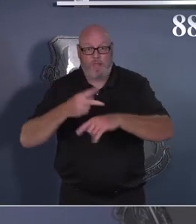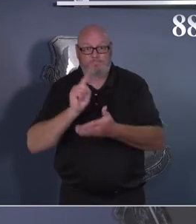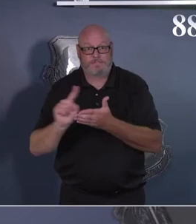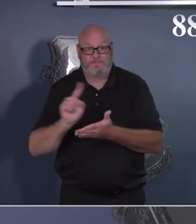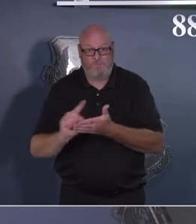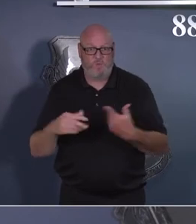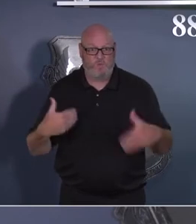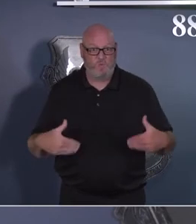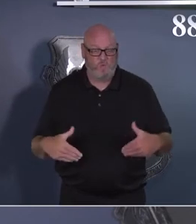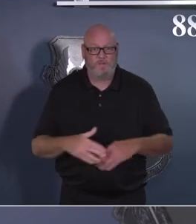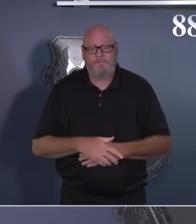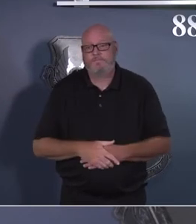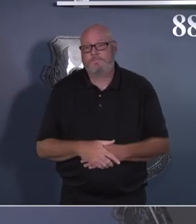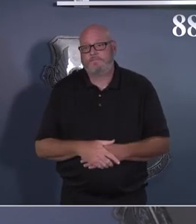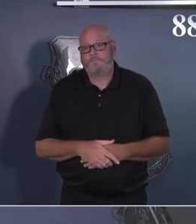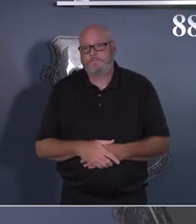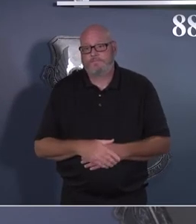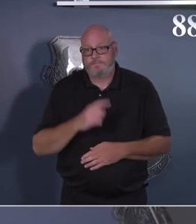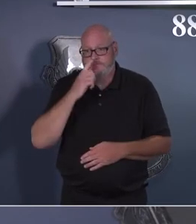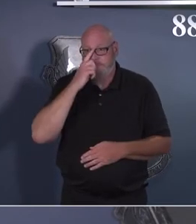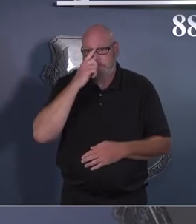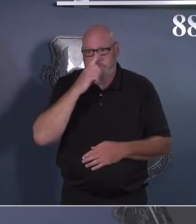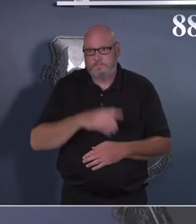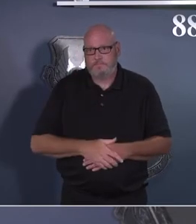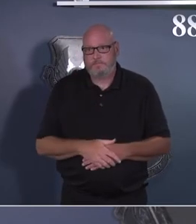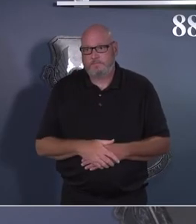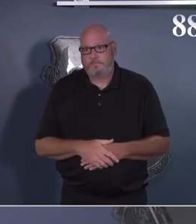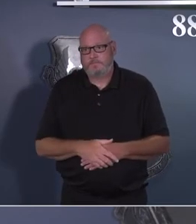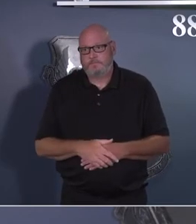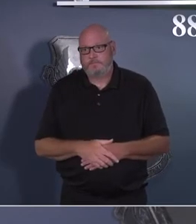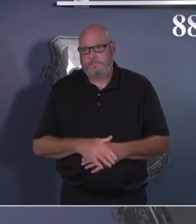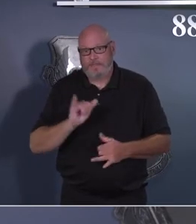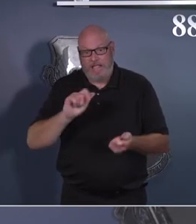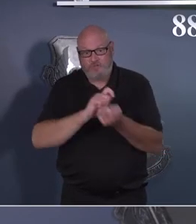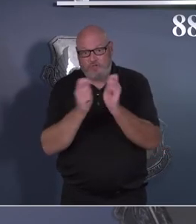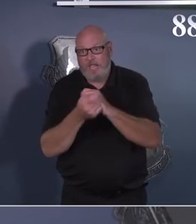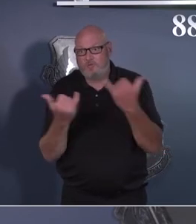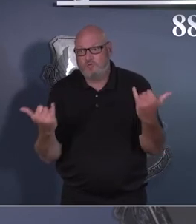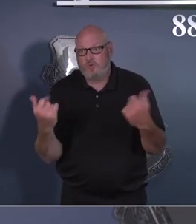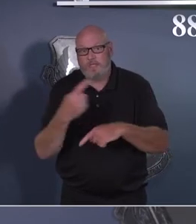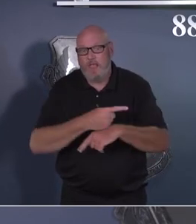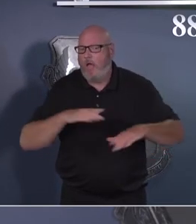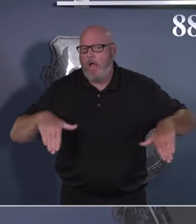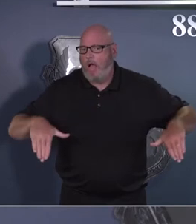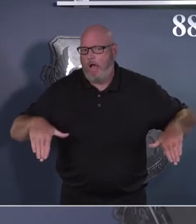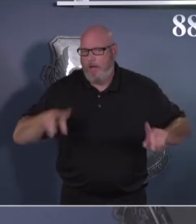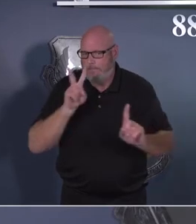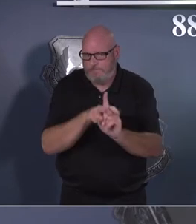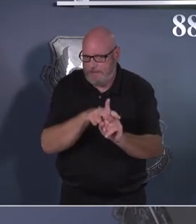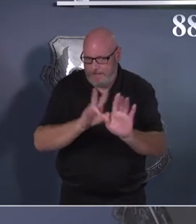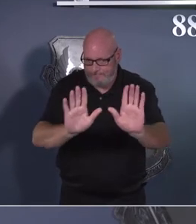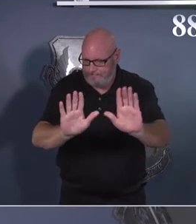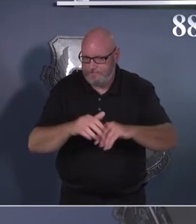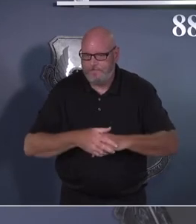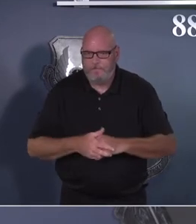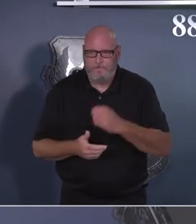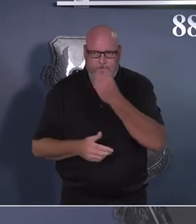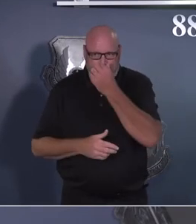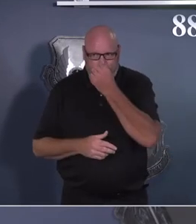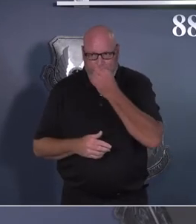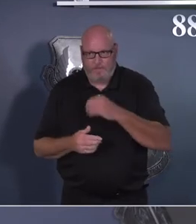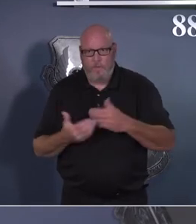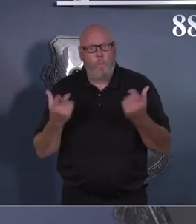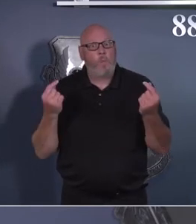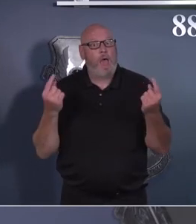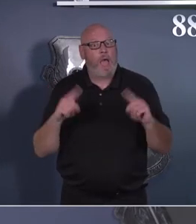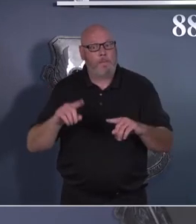does that change anything today? Nothing yet. OK, and so what what happens is the president rolls out